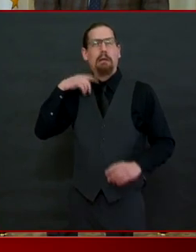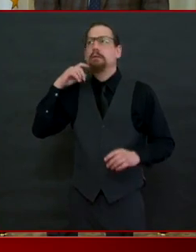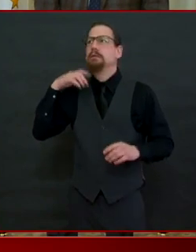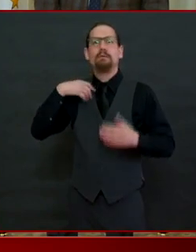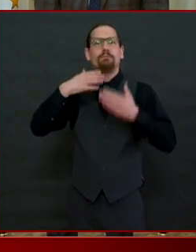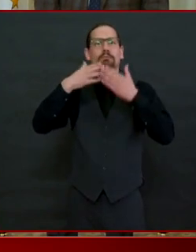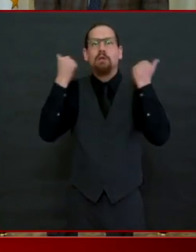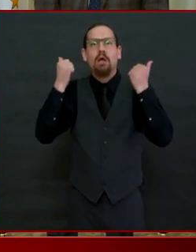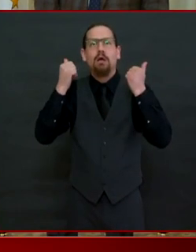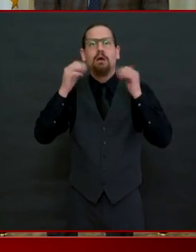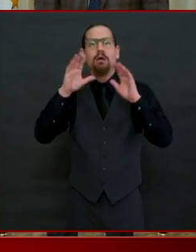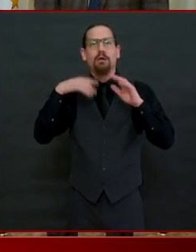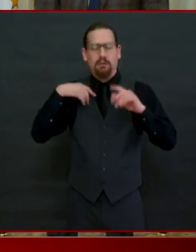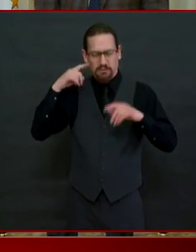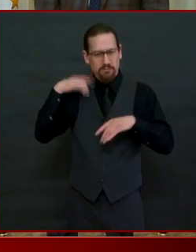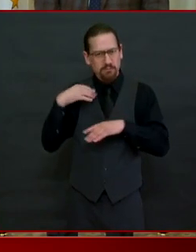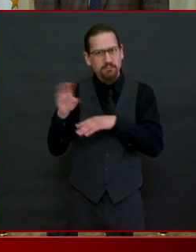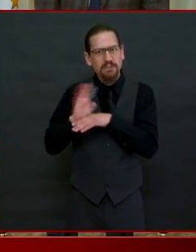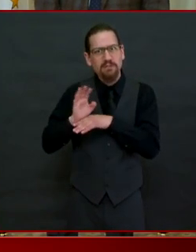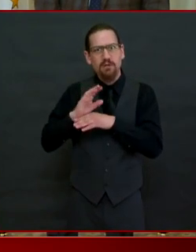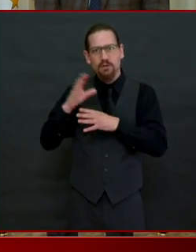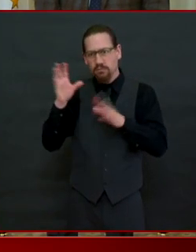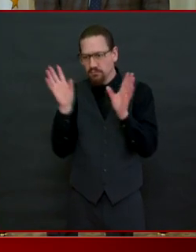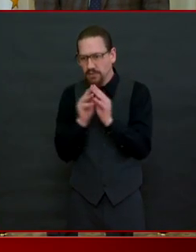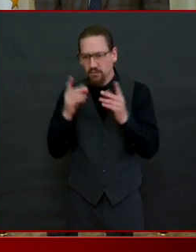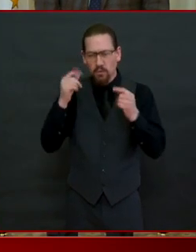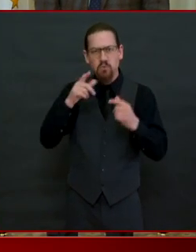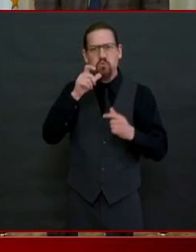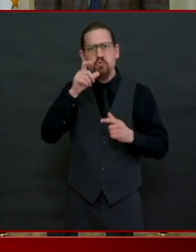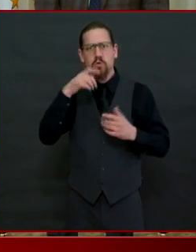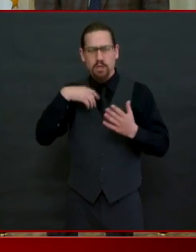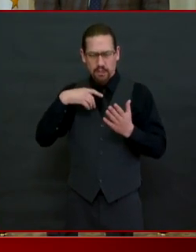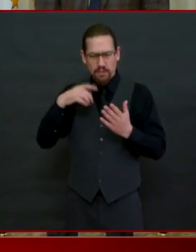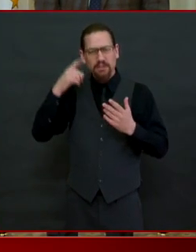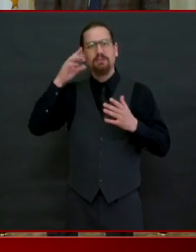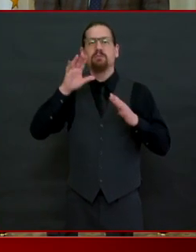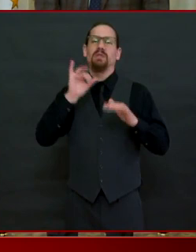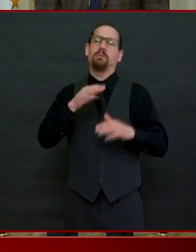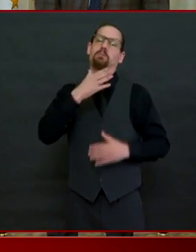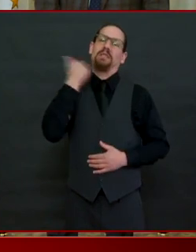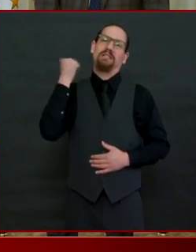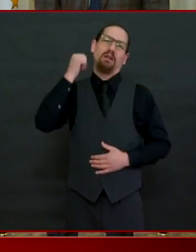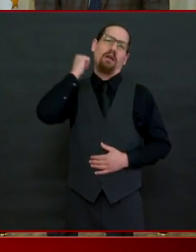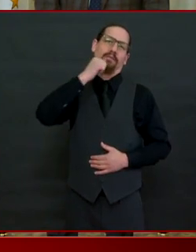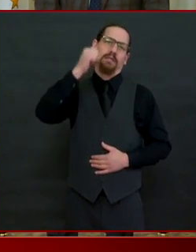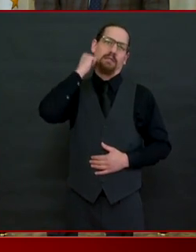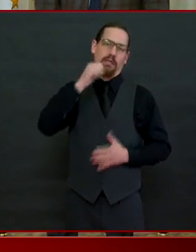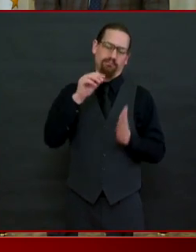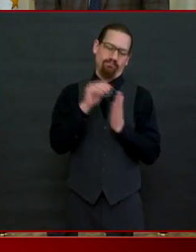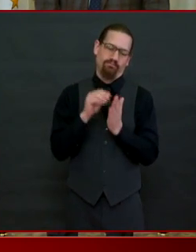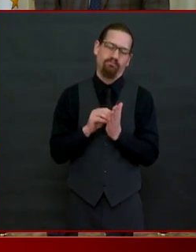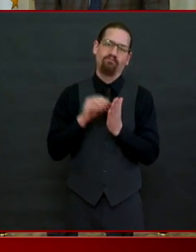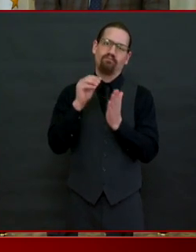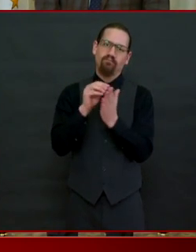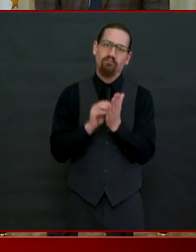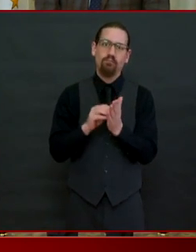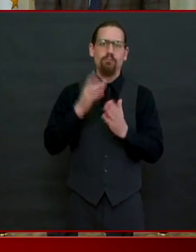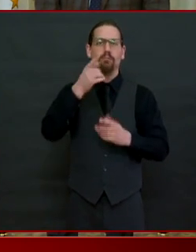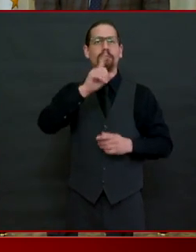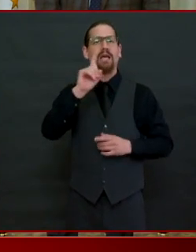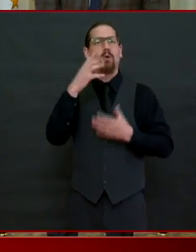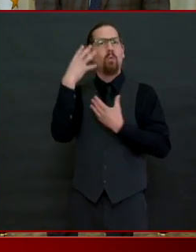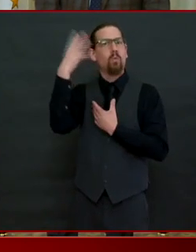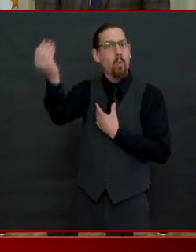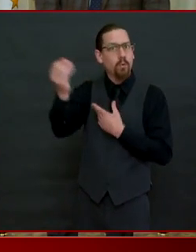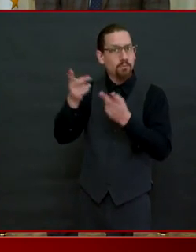takes a second or two jot down where you've been and who you've been in contact with and remember the goal right now